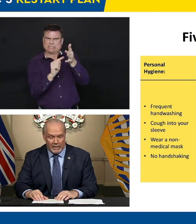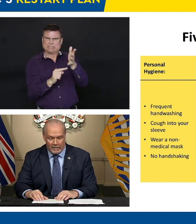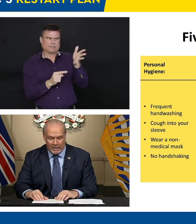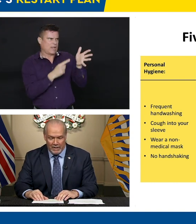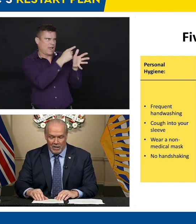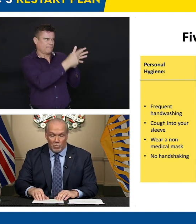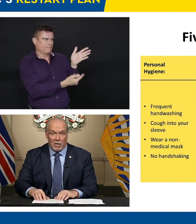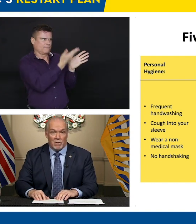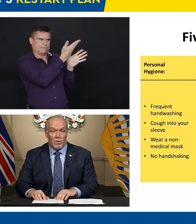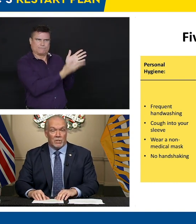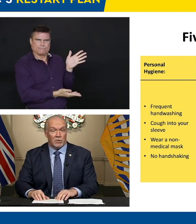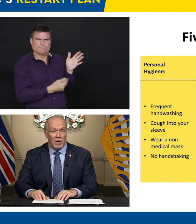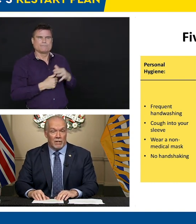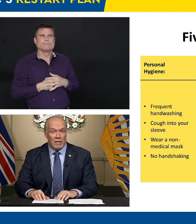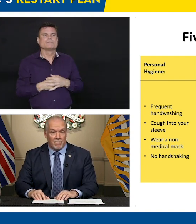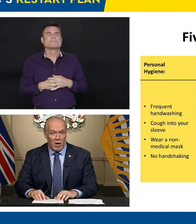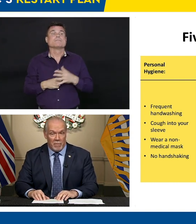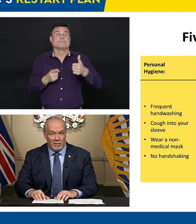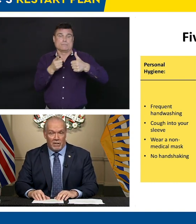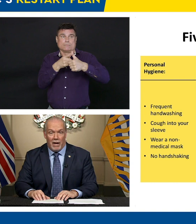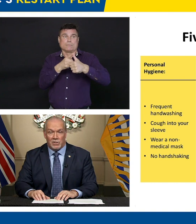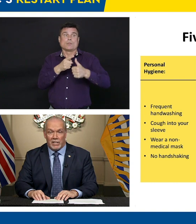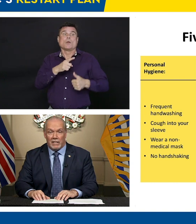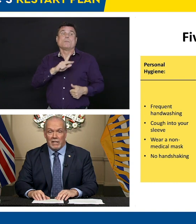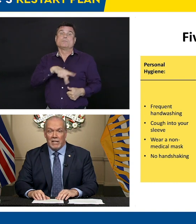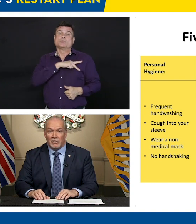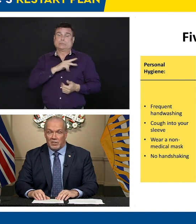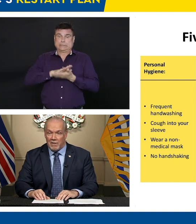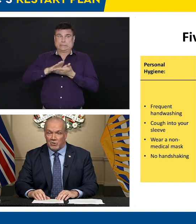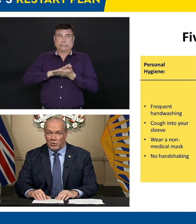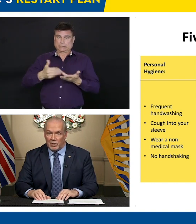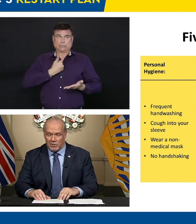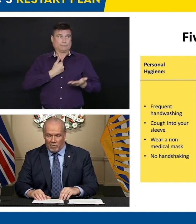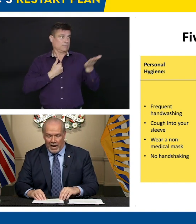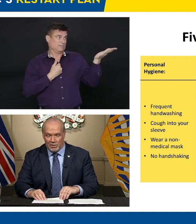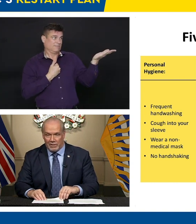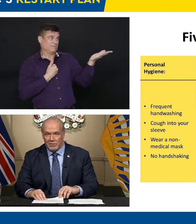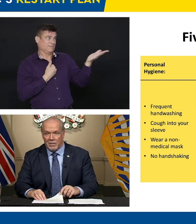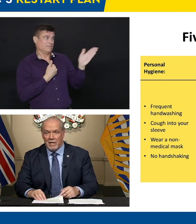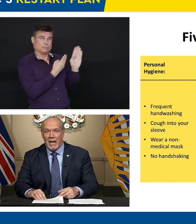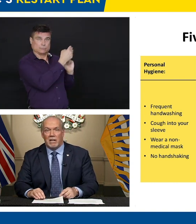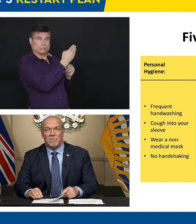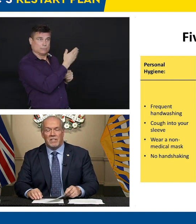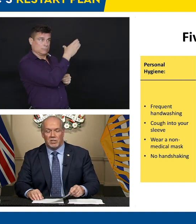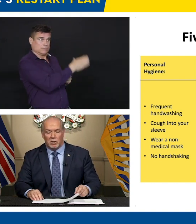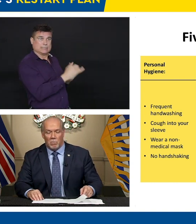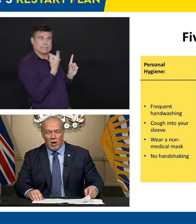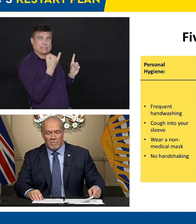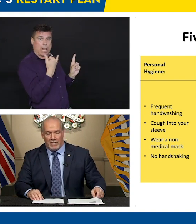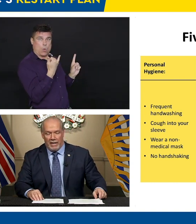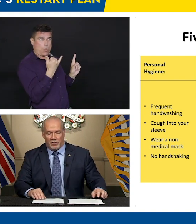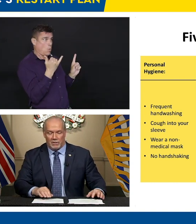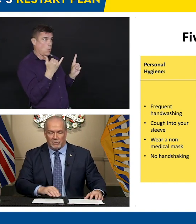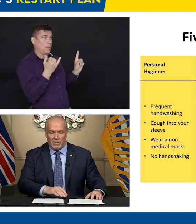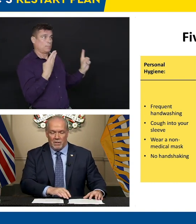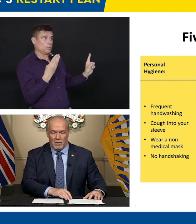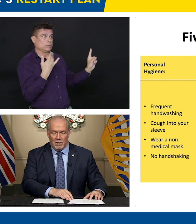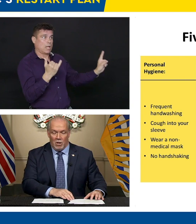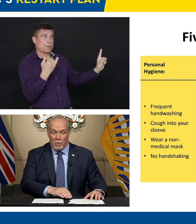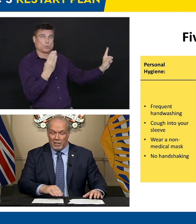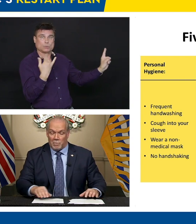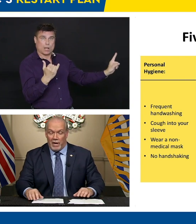if we're sick. We're going to focus on environmental hygiene, safe social interactions, and physical modifications.